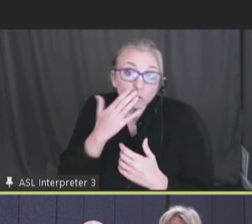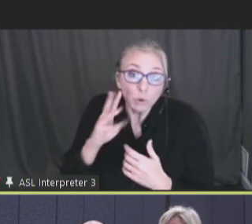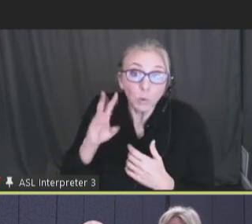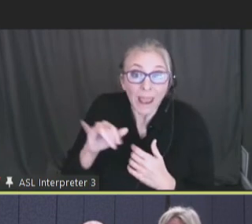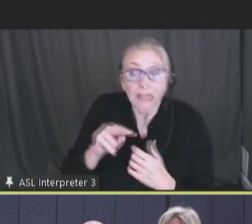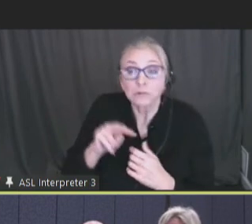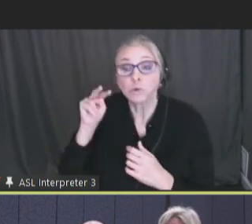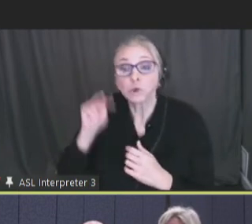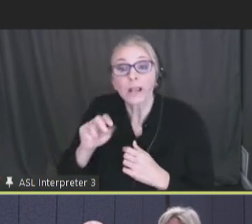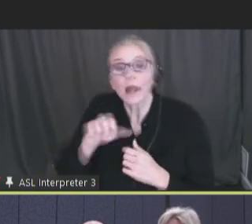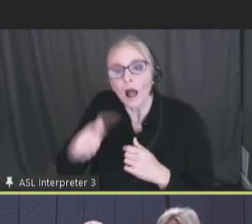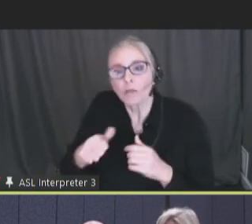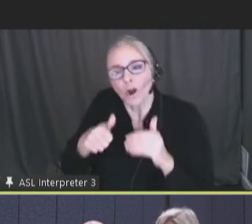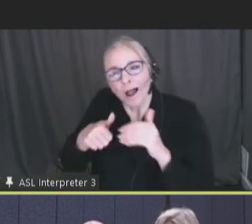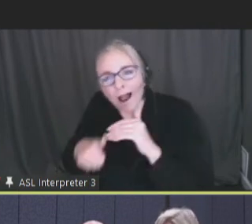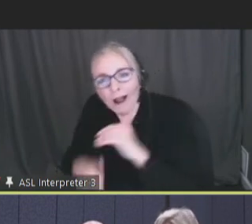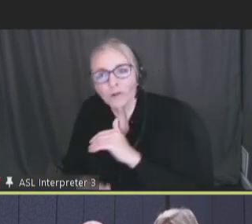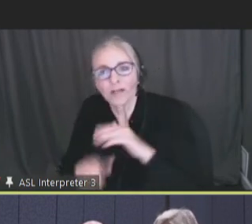at subsets?